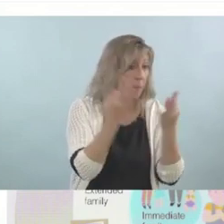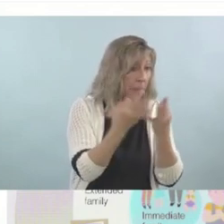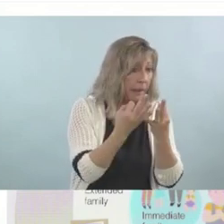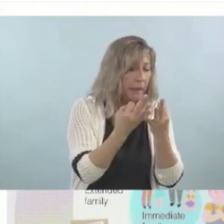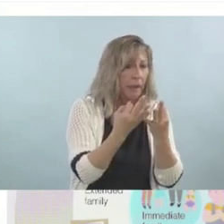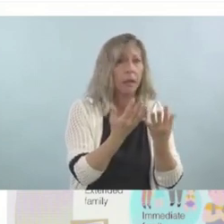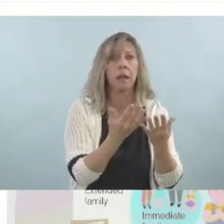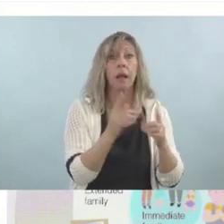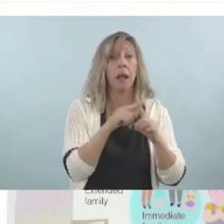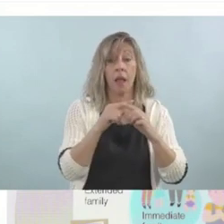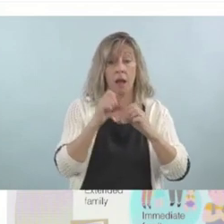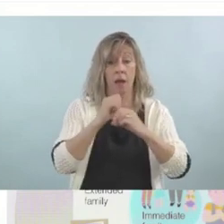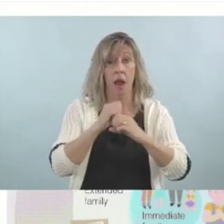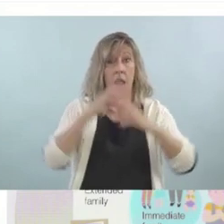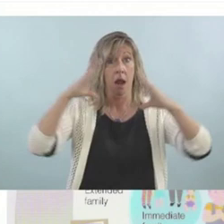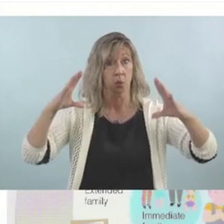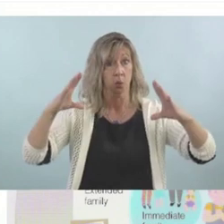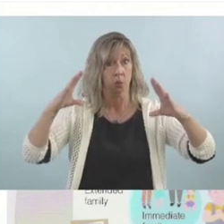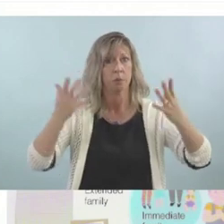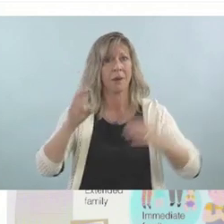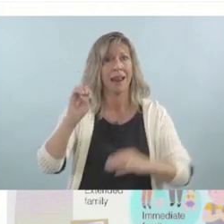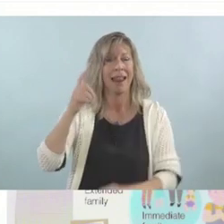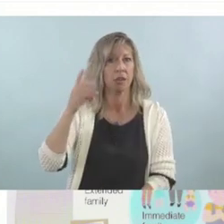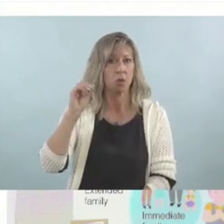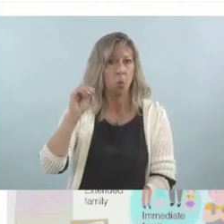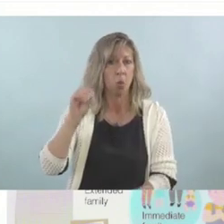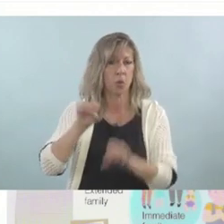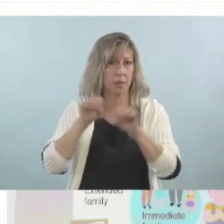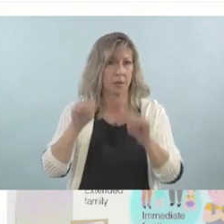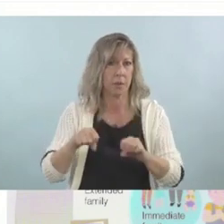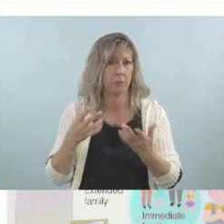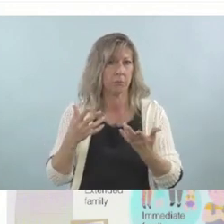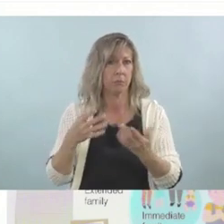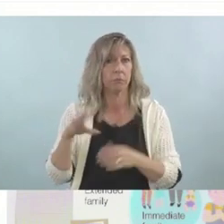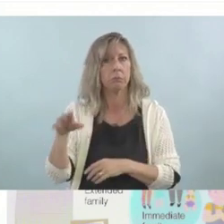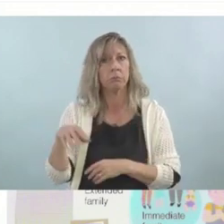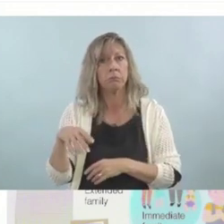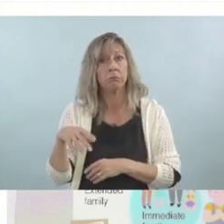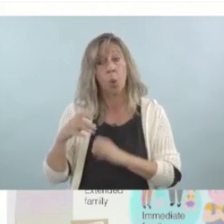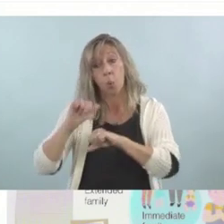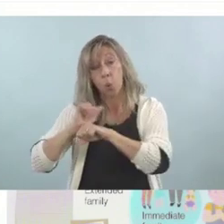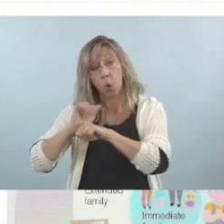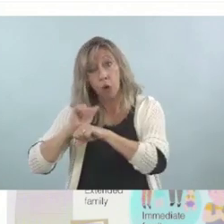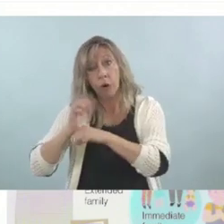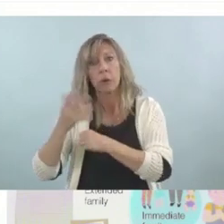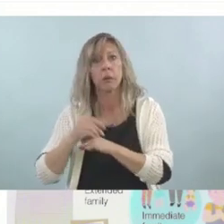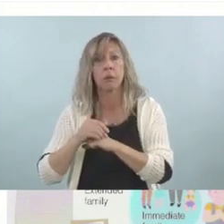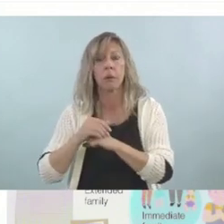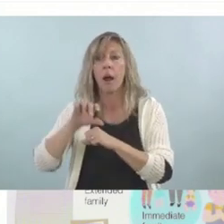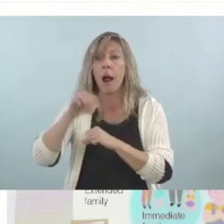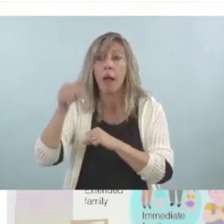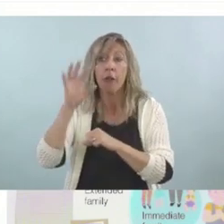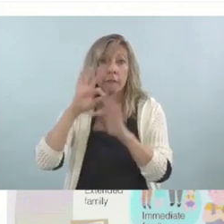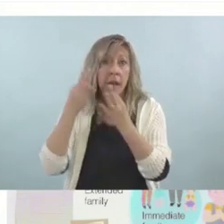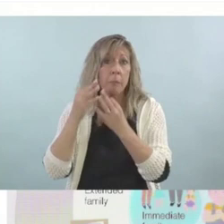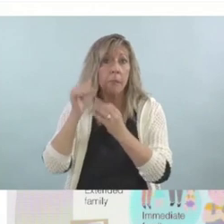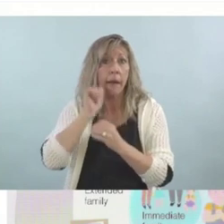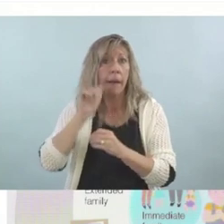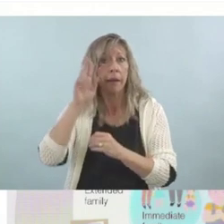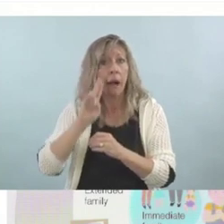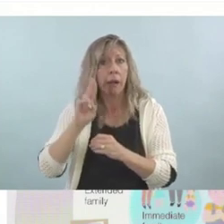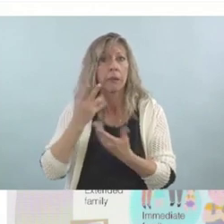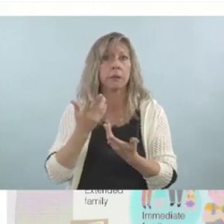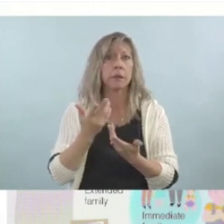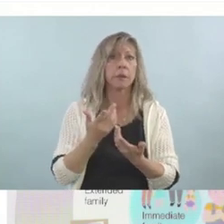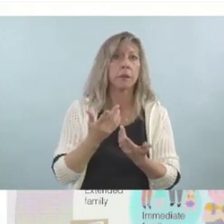parent's workplace, health services, extended family. Those also affect the child just indirectly. Let me give you an